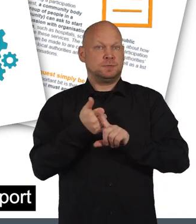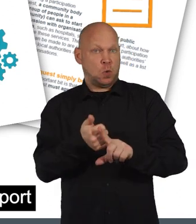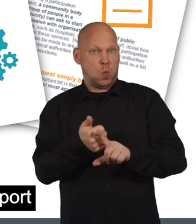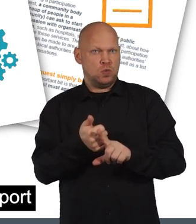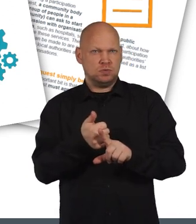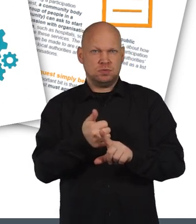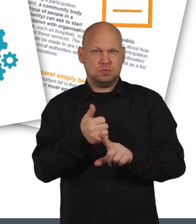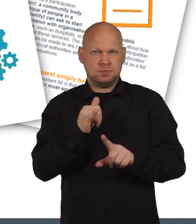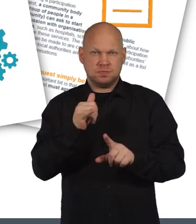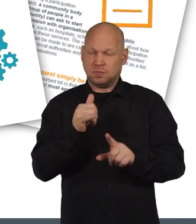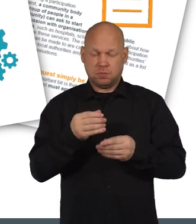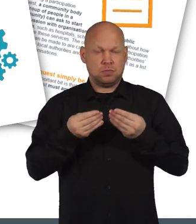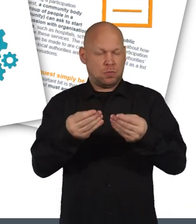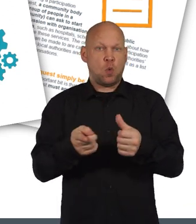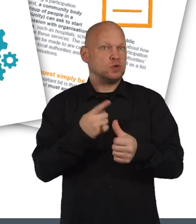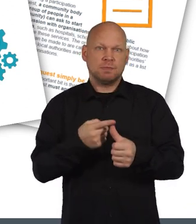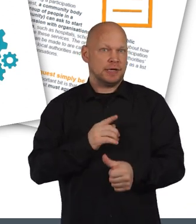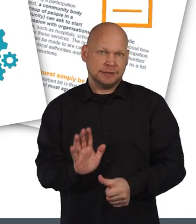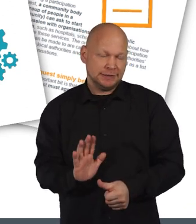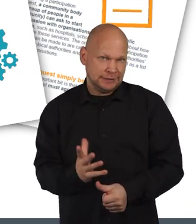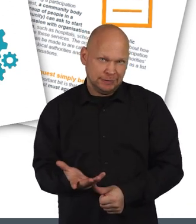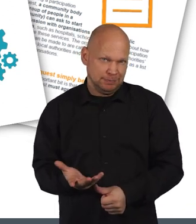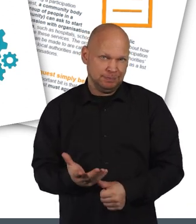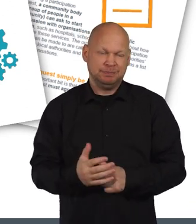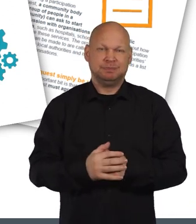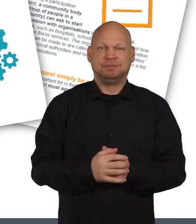as this support may not be offered automatically.